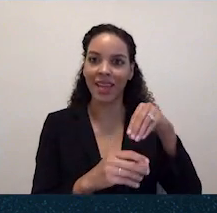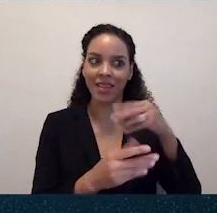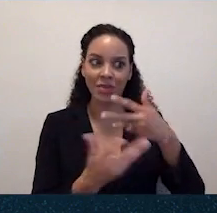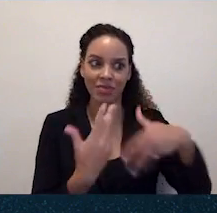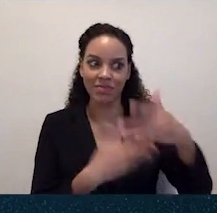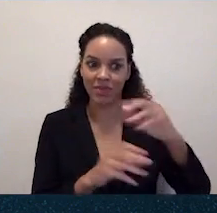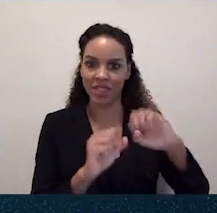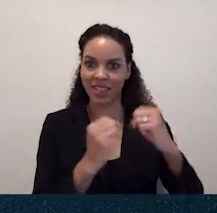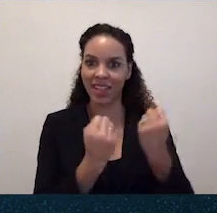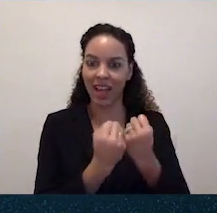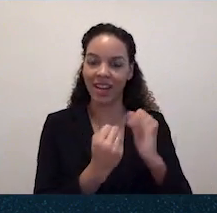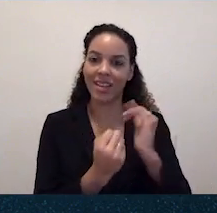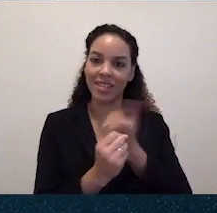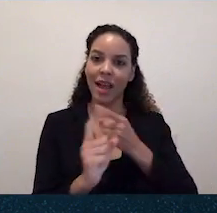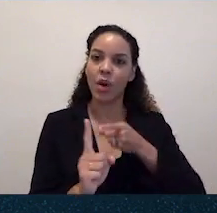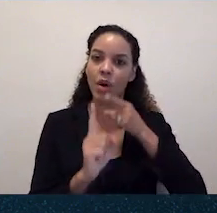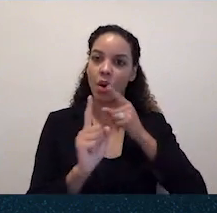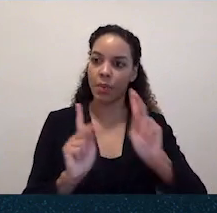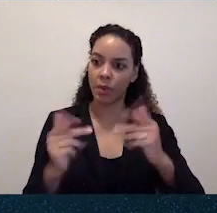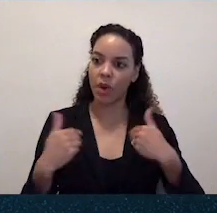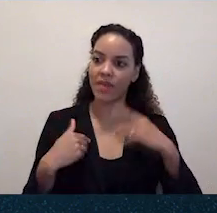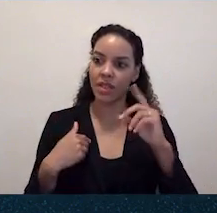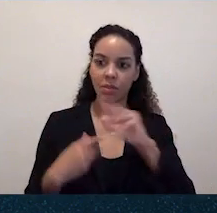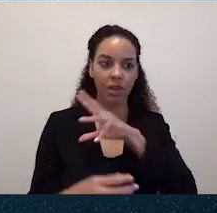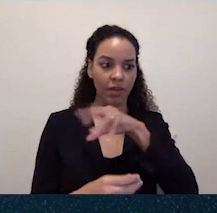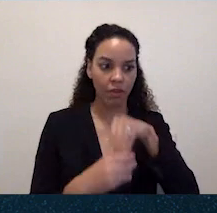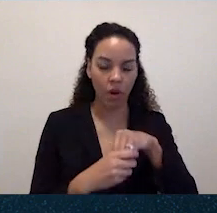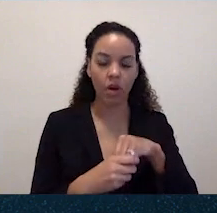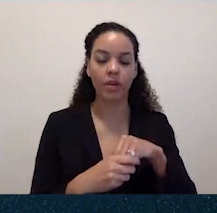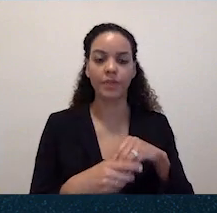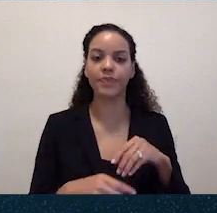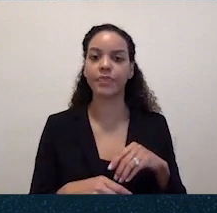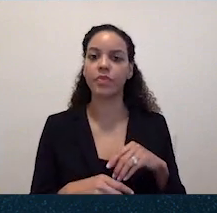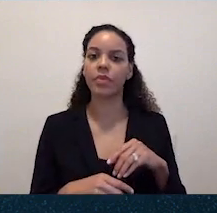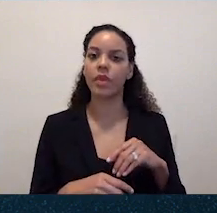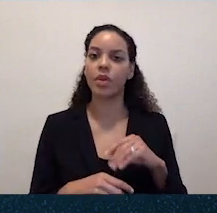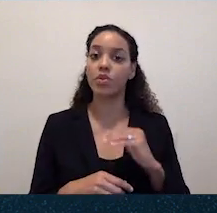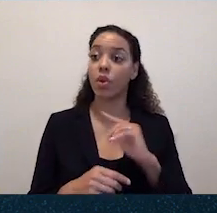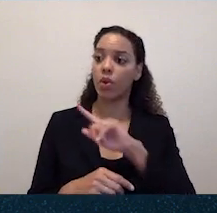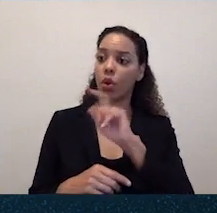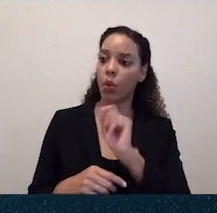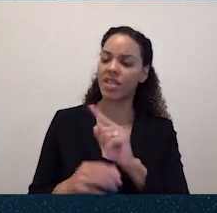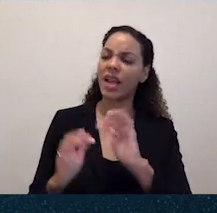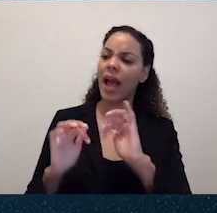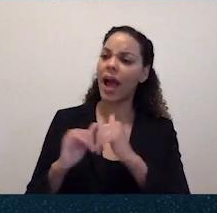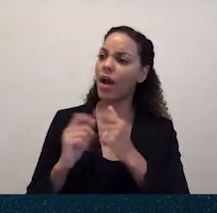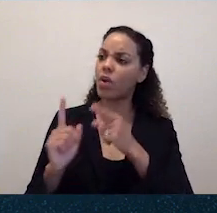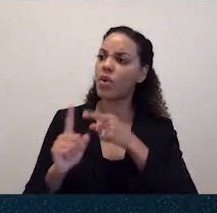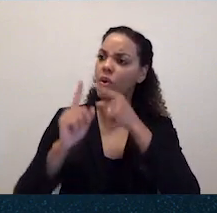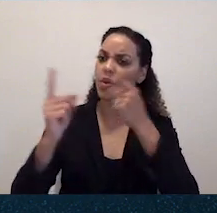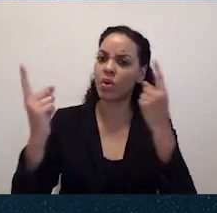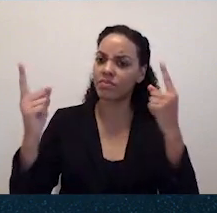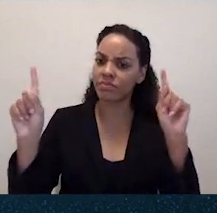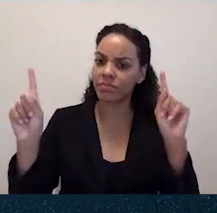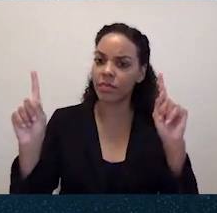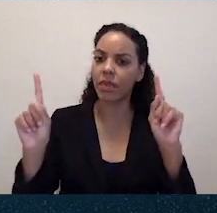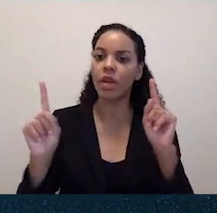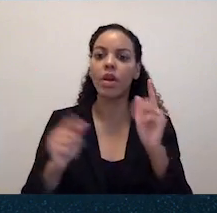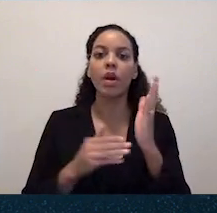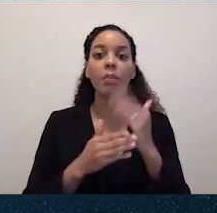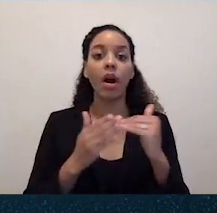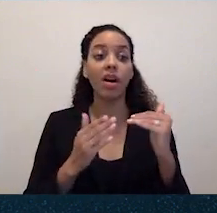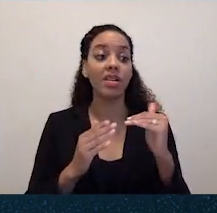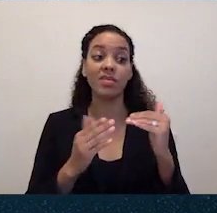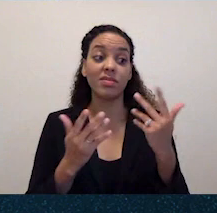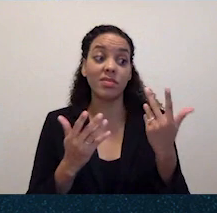our collective goal. And then the question becomes, well, how do you reach that goal? Well, part of it is families need support, and literally